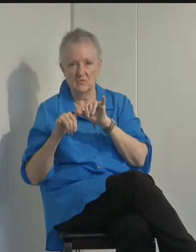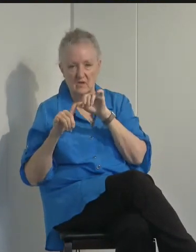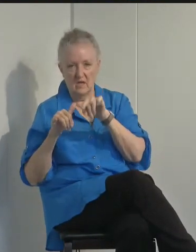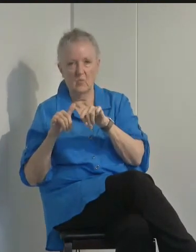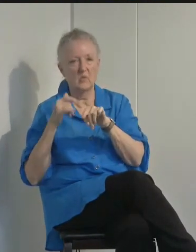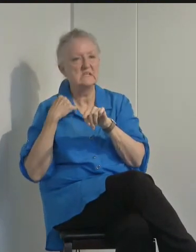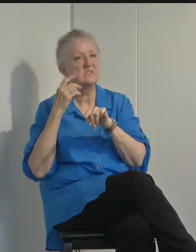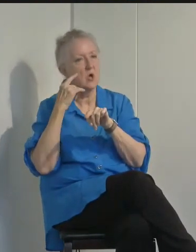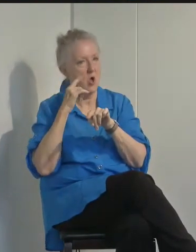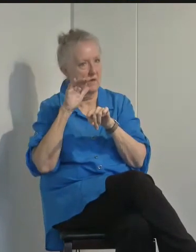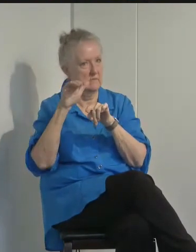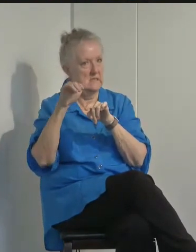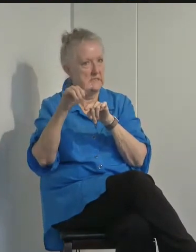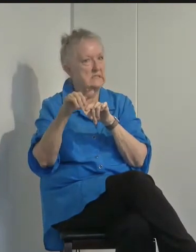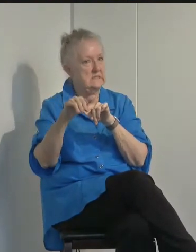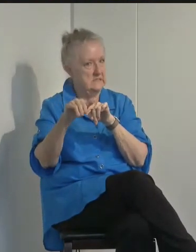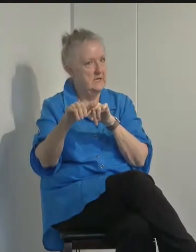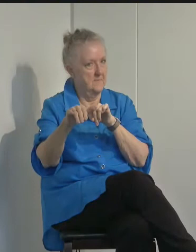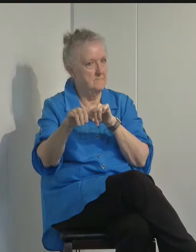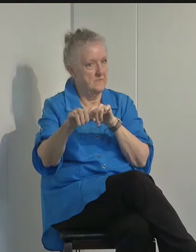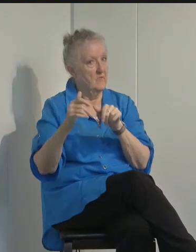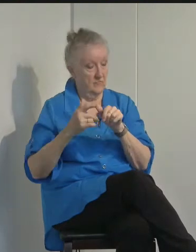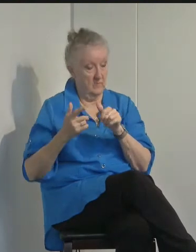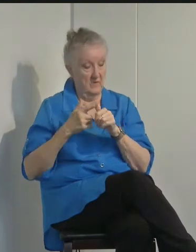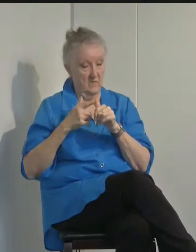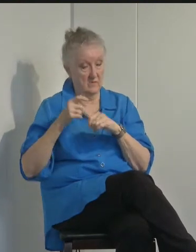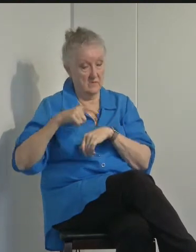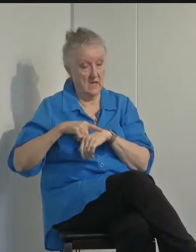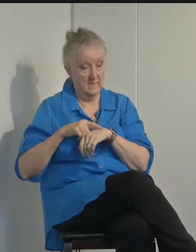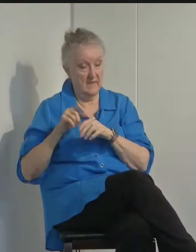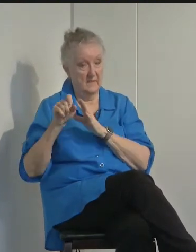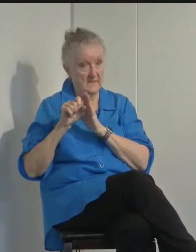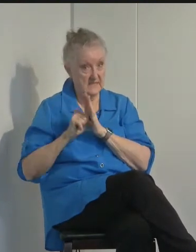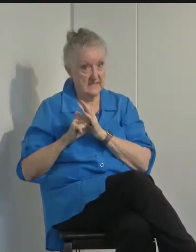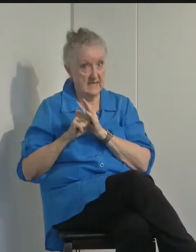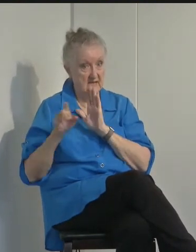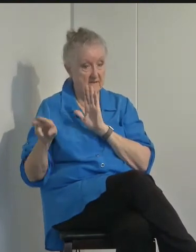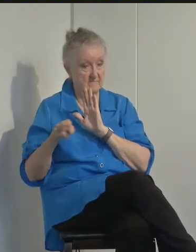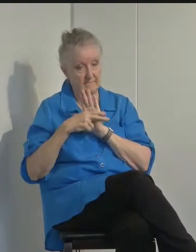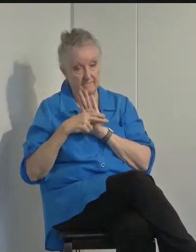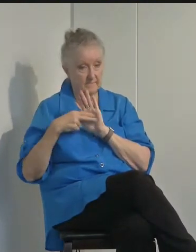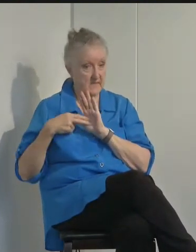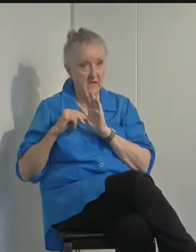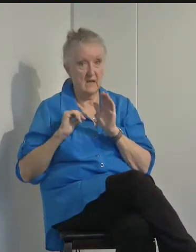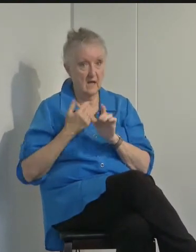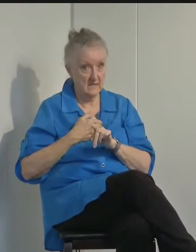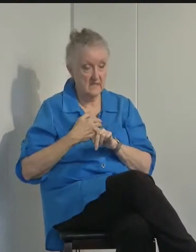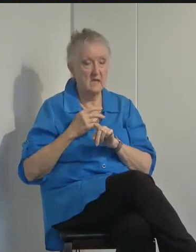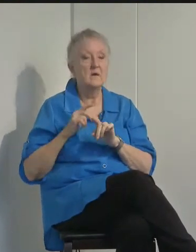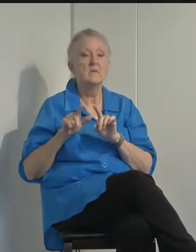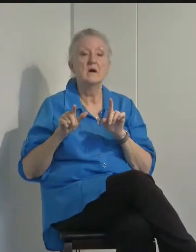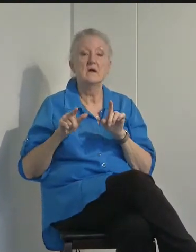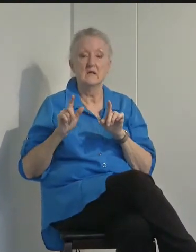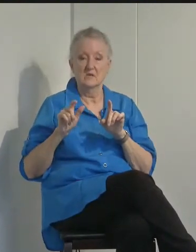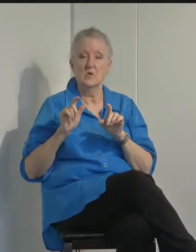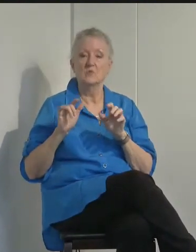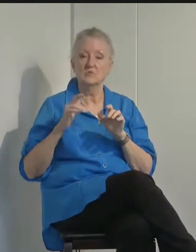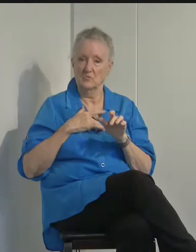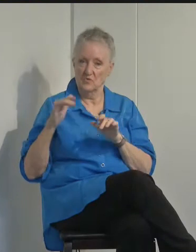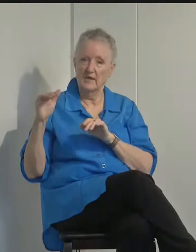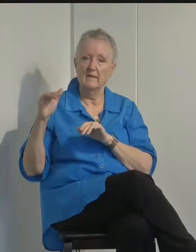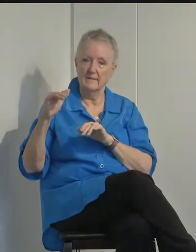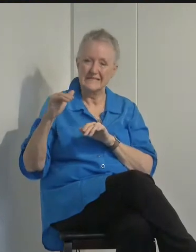decline from the first time that the state assigned us. It is also trending downwards.